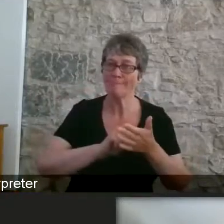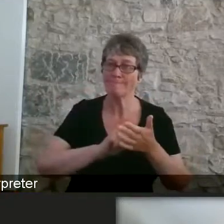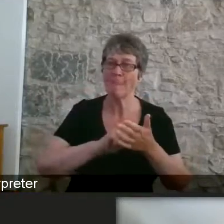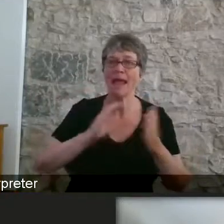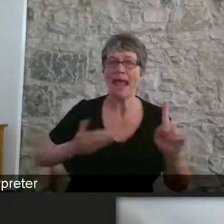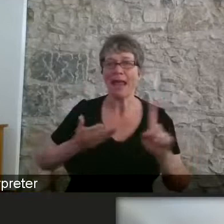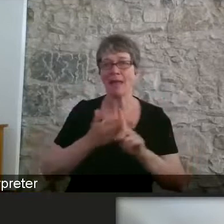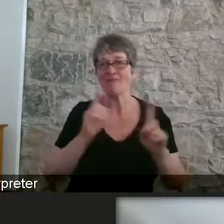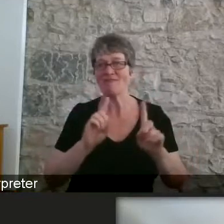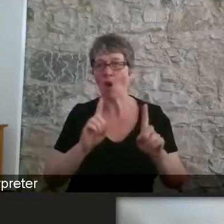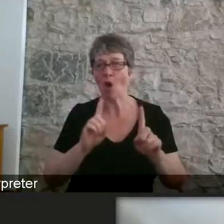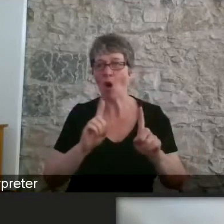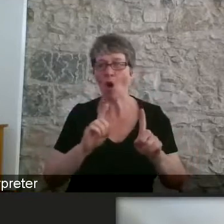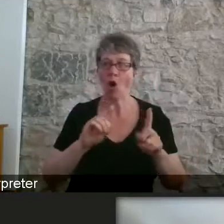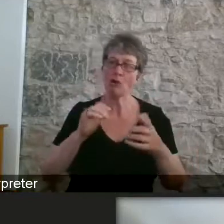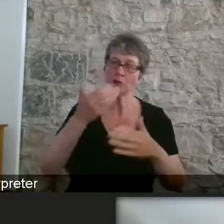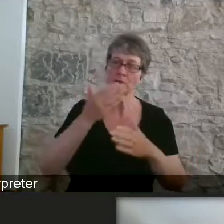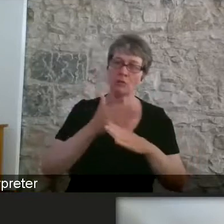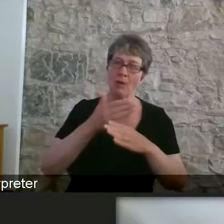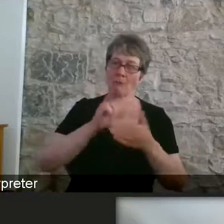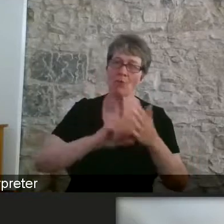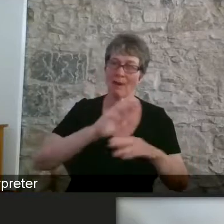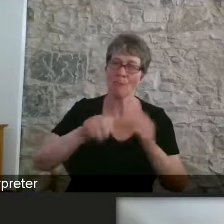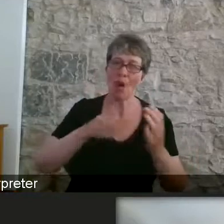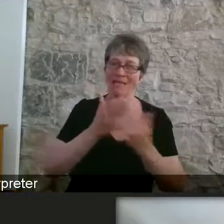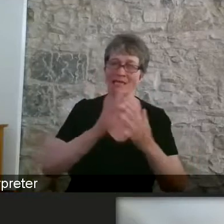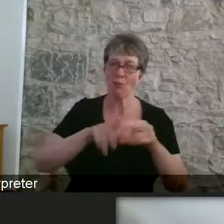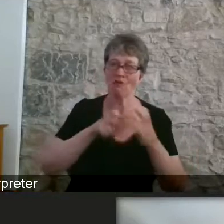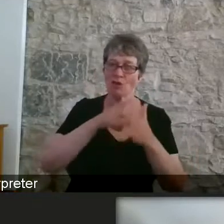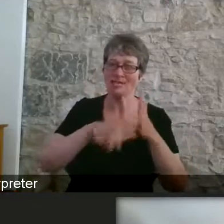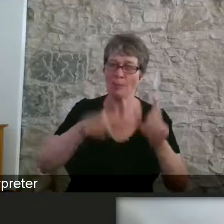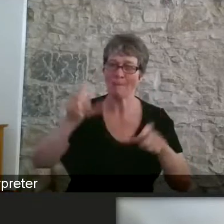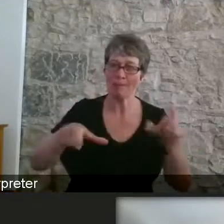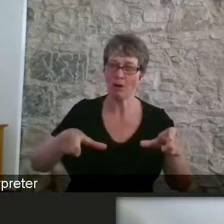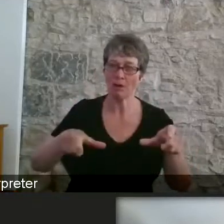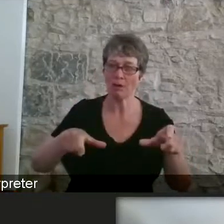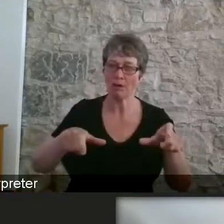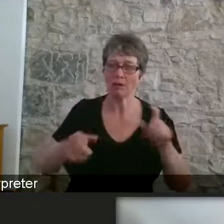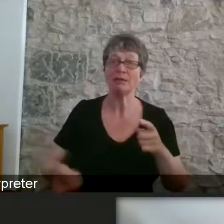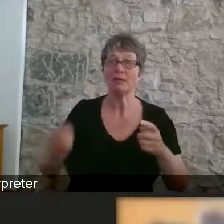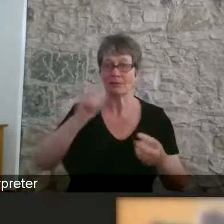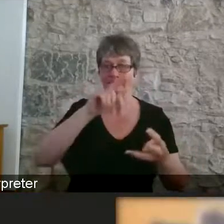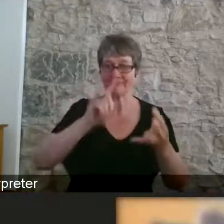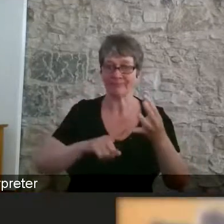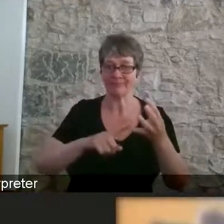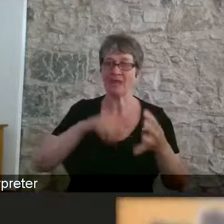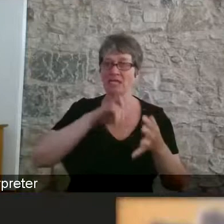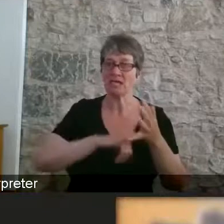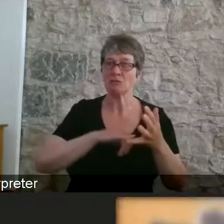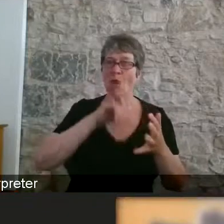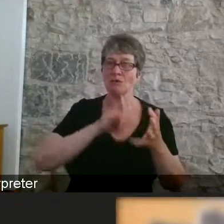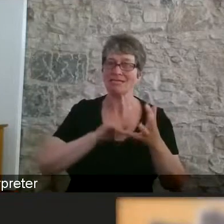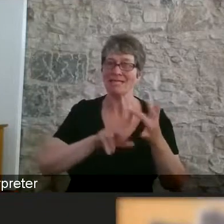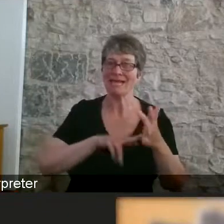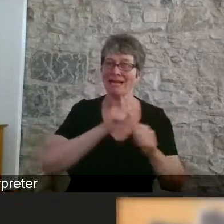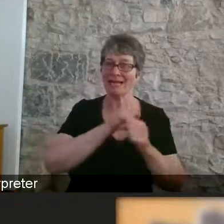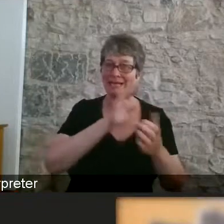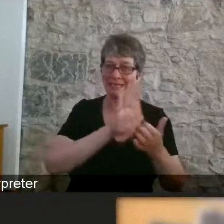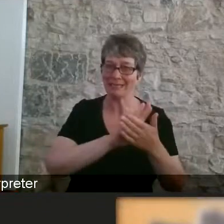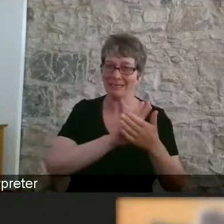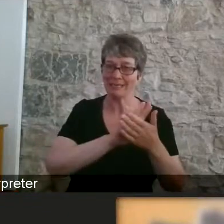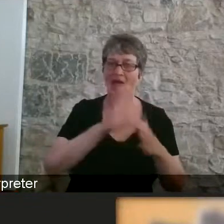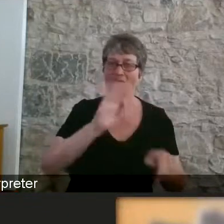for disabled people. And finally, Sathpal Singh is an independent consultant in agile delivery and digital